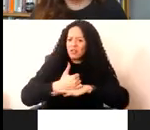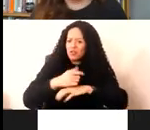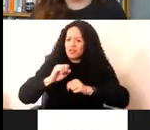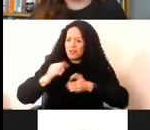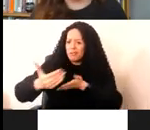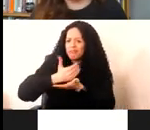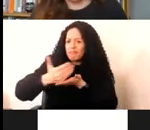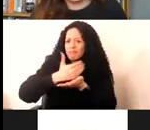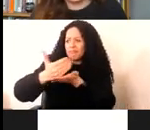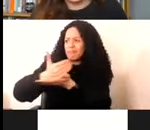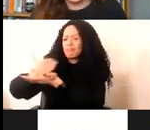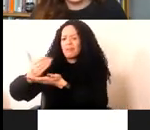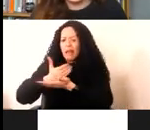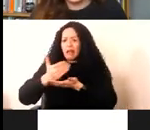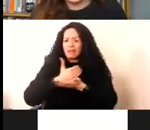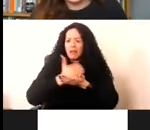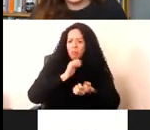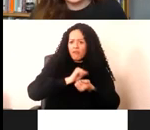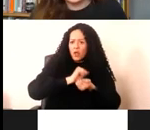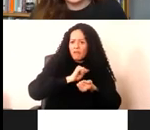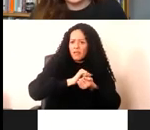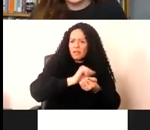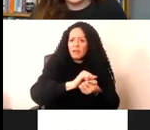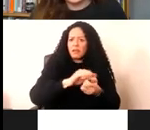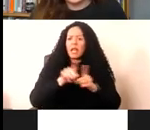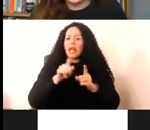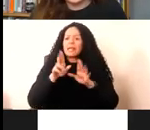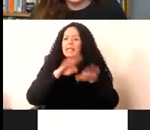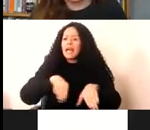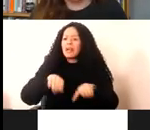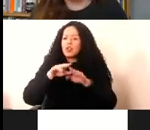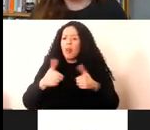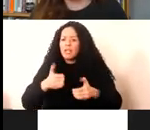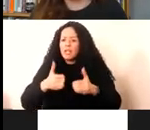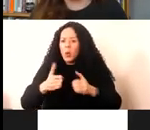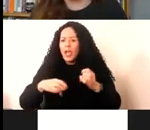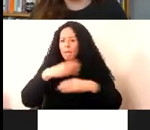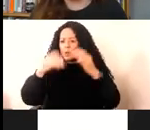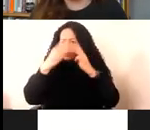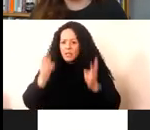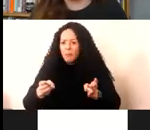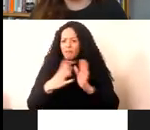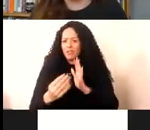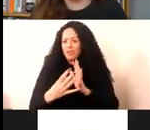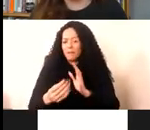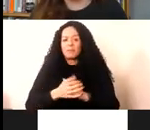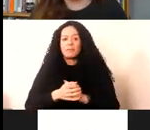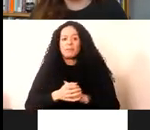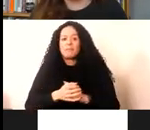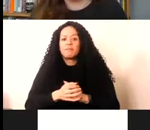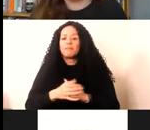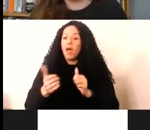which are which are emerging like the National Video Game Museum. We have commercial